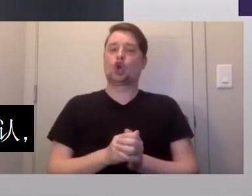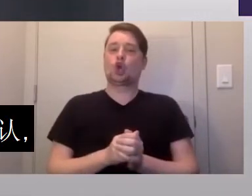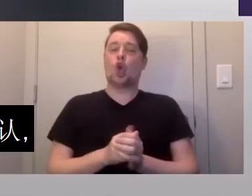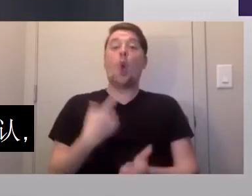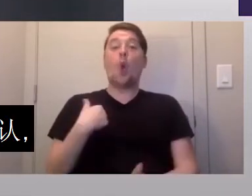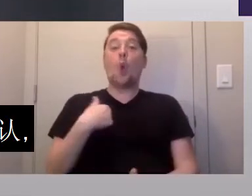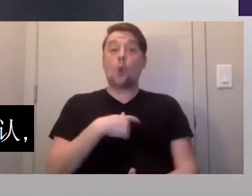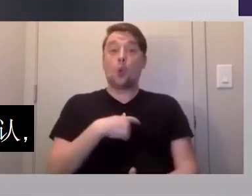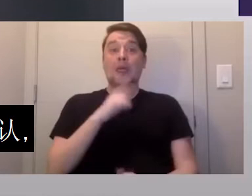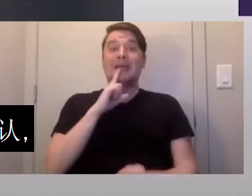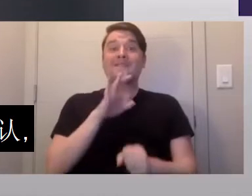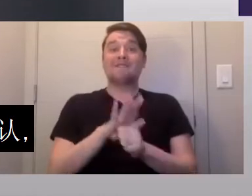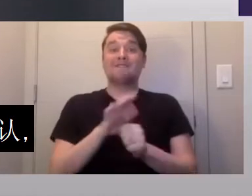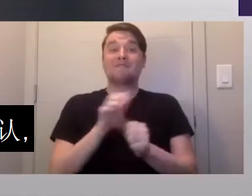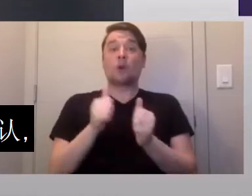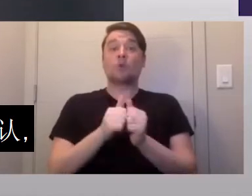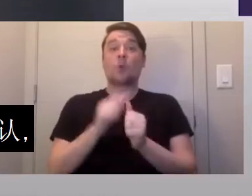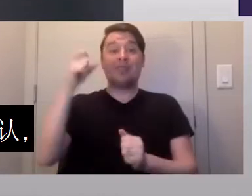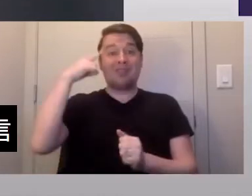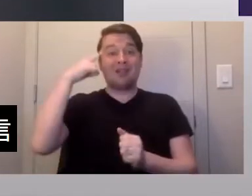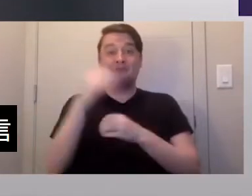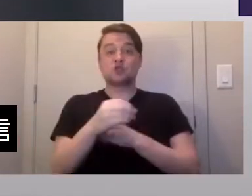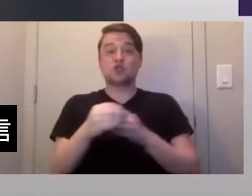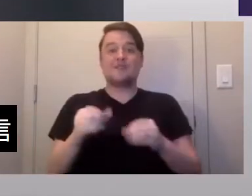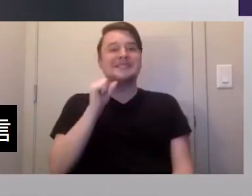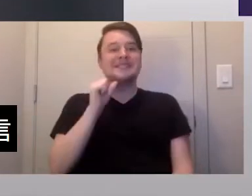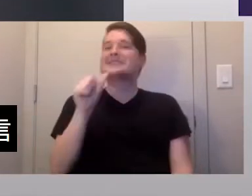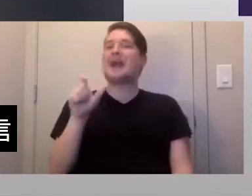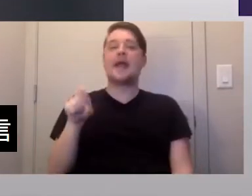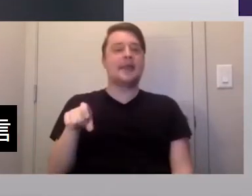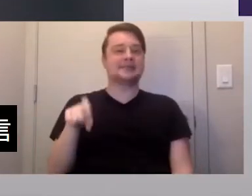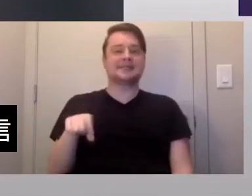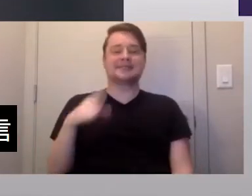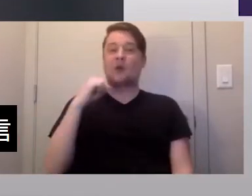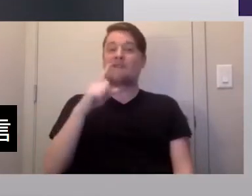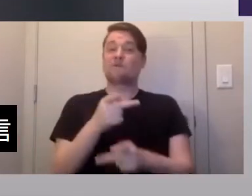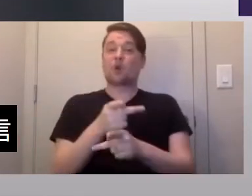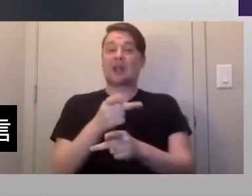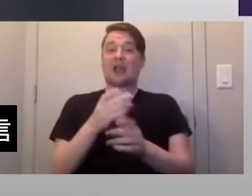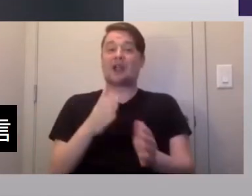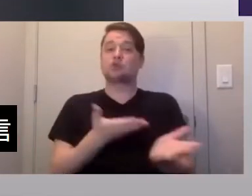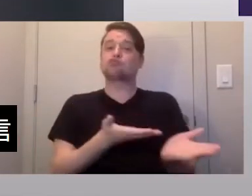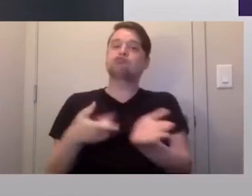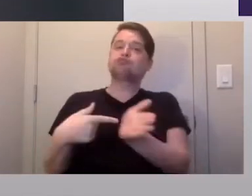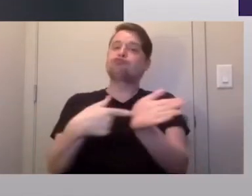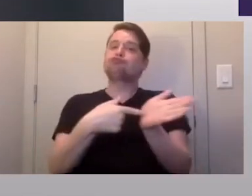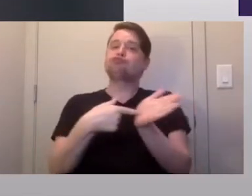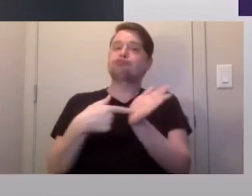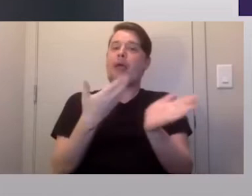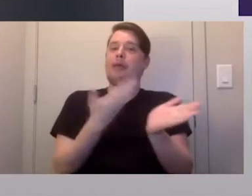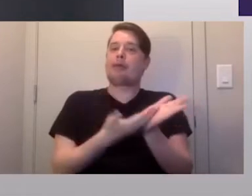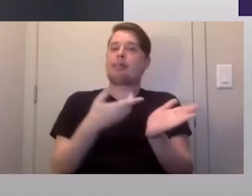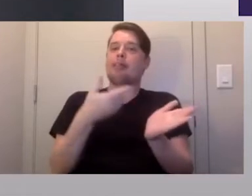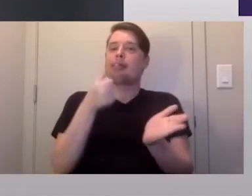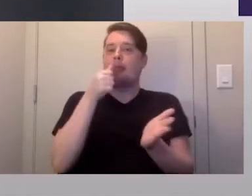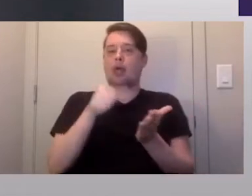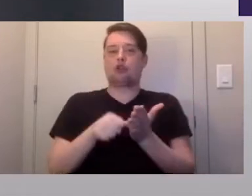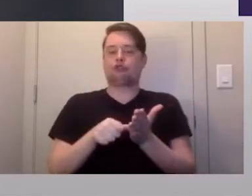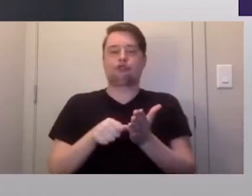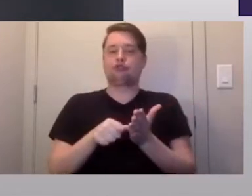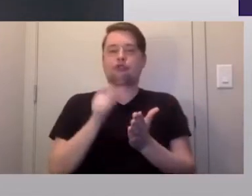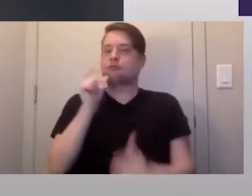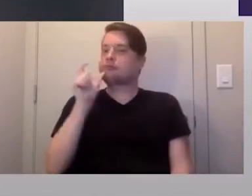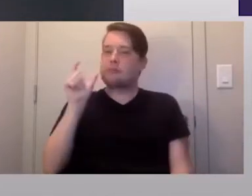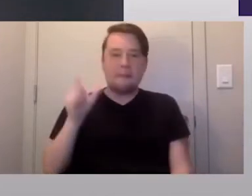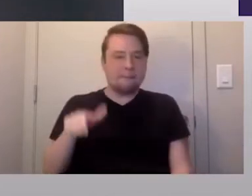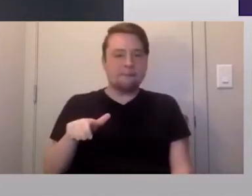we've confirmed with the governor's office that it's not necessary for caregivers to carry a letter saying that they are essential workers. And